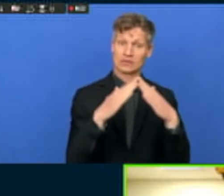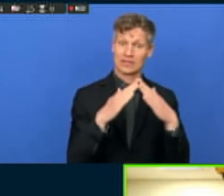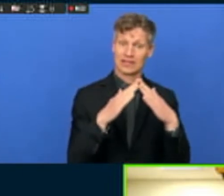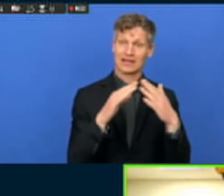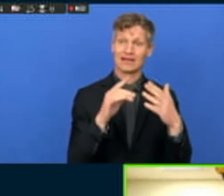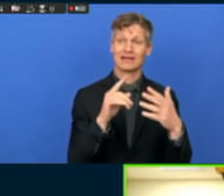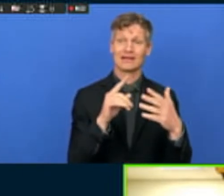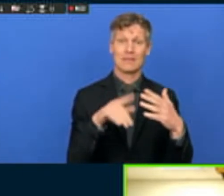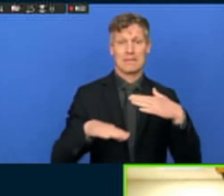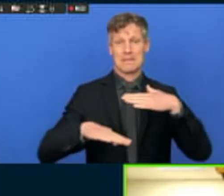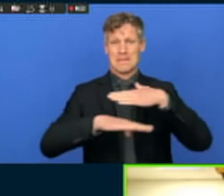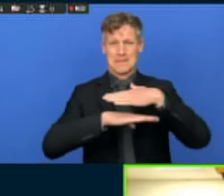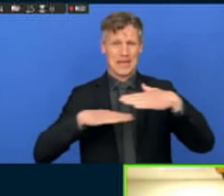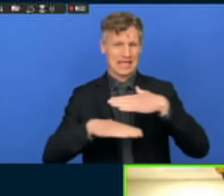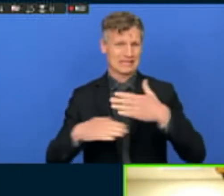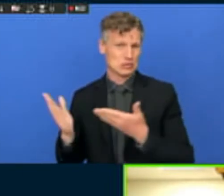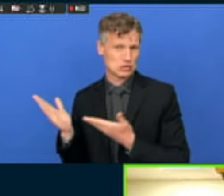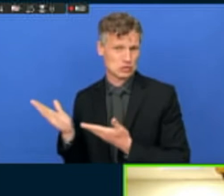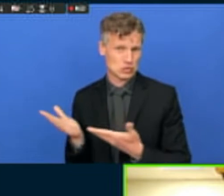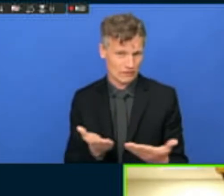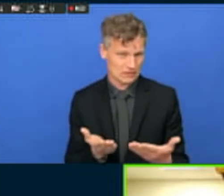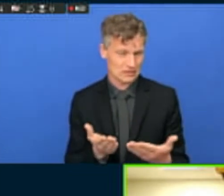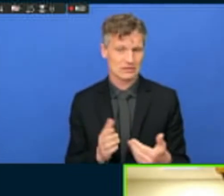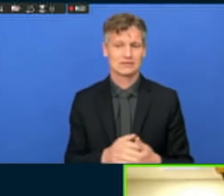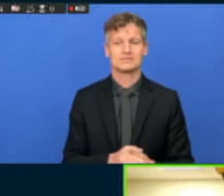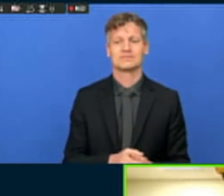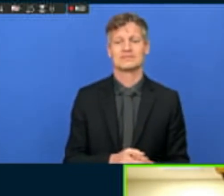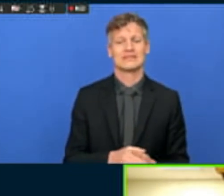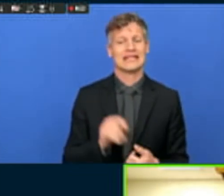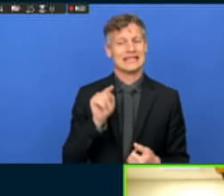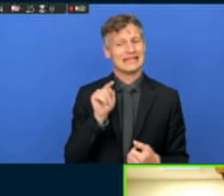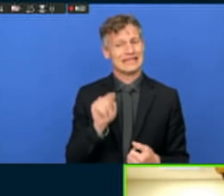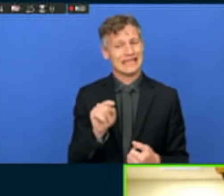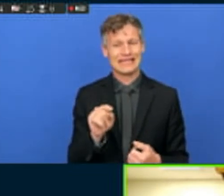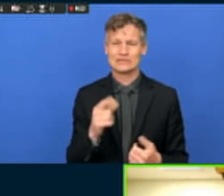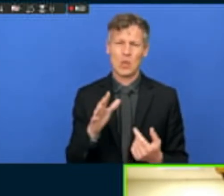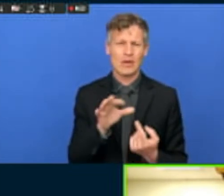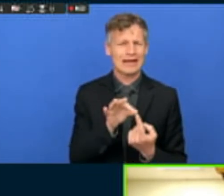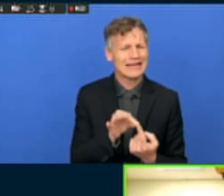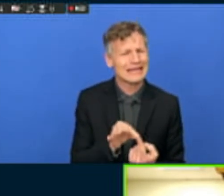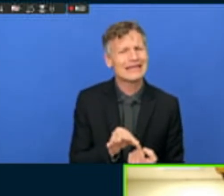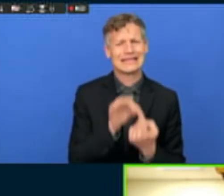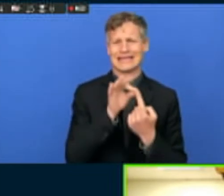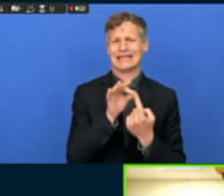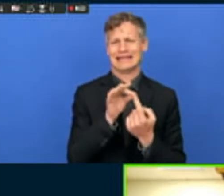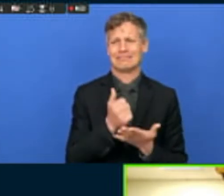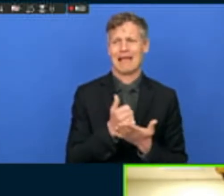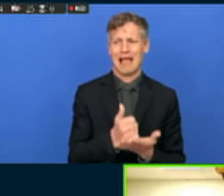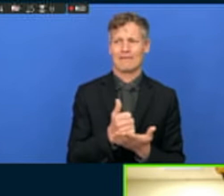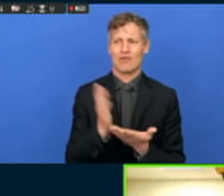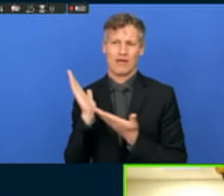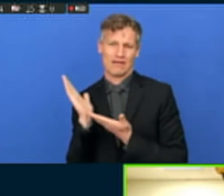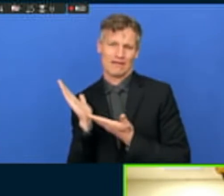of social protection. I think there's a lot of discussion. I think revisiting social